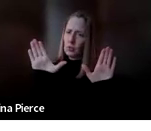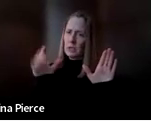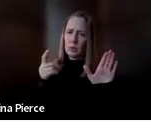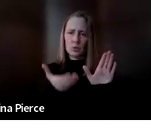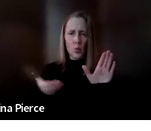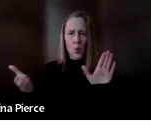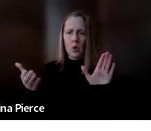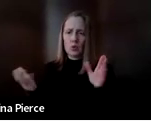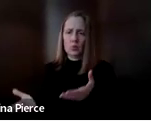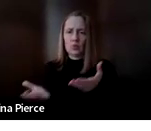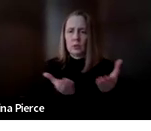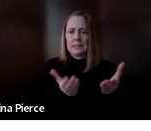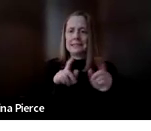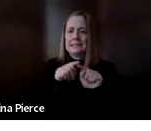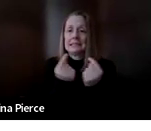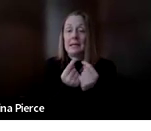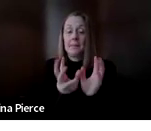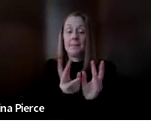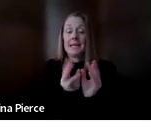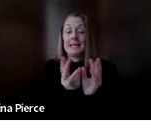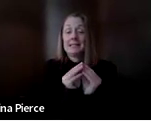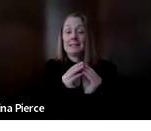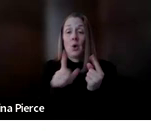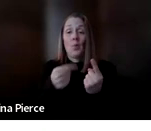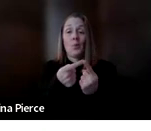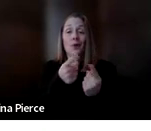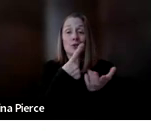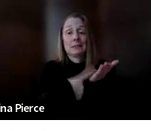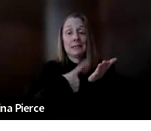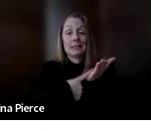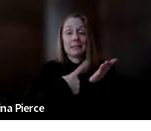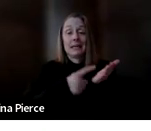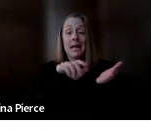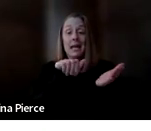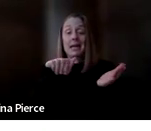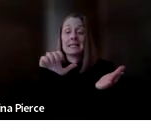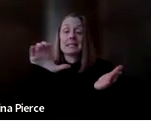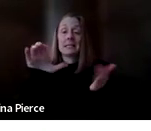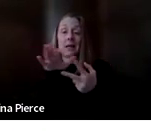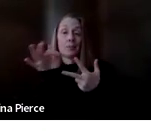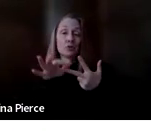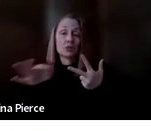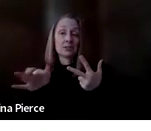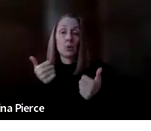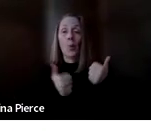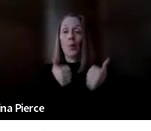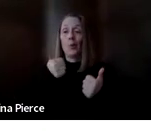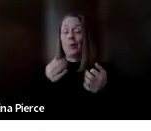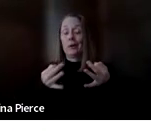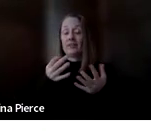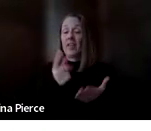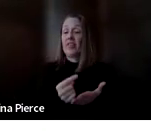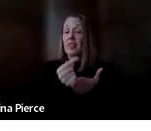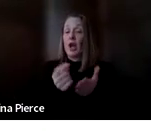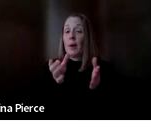any team meetings with your child where you're discussing AAC or communication options. If you are a therapist providing AAC